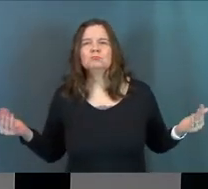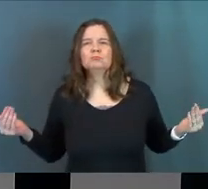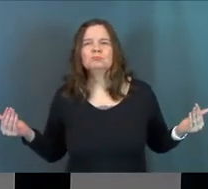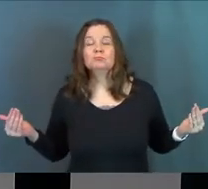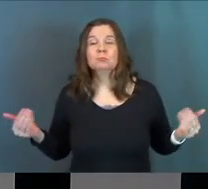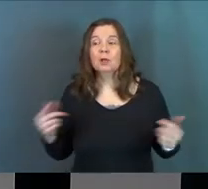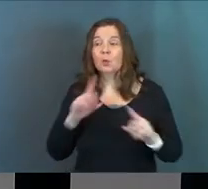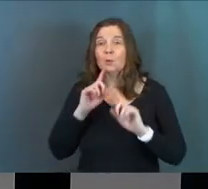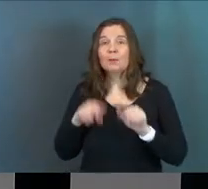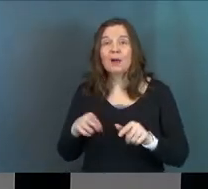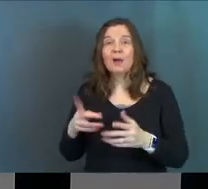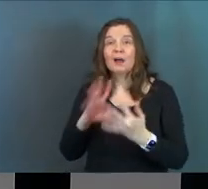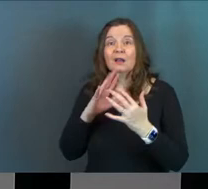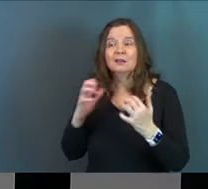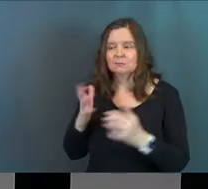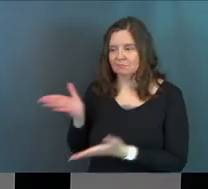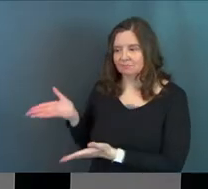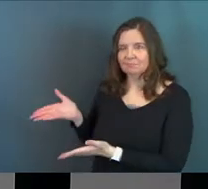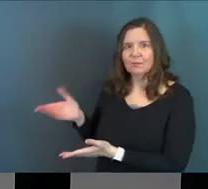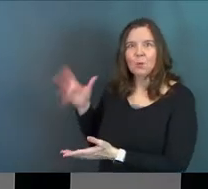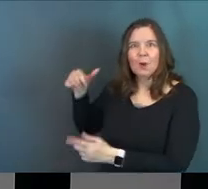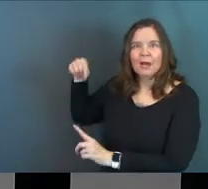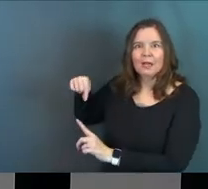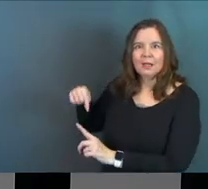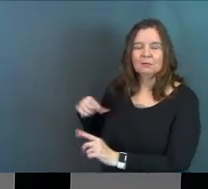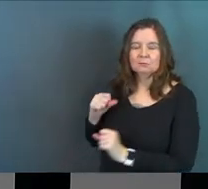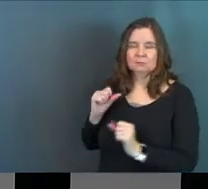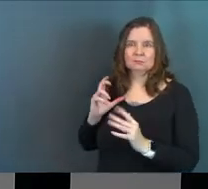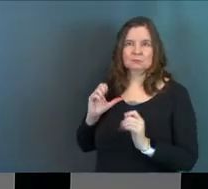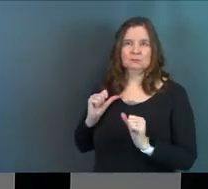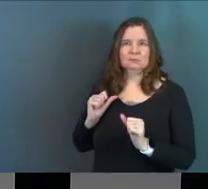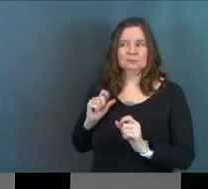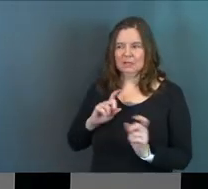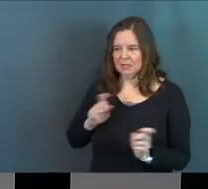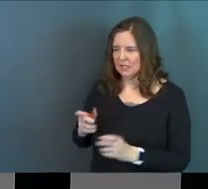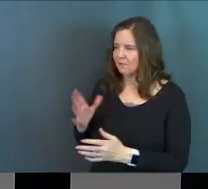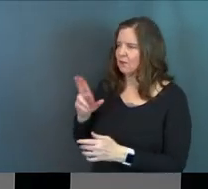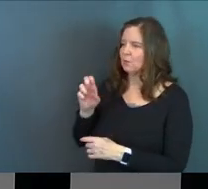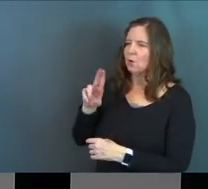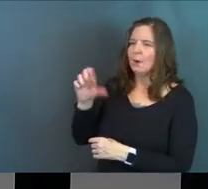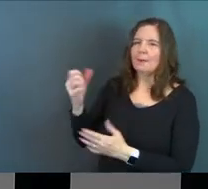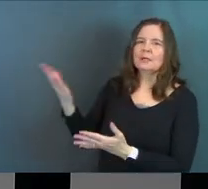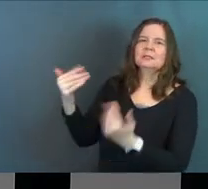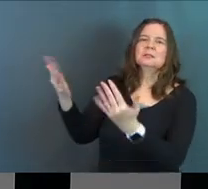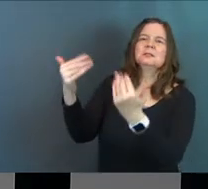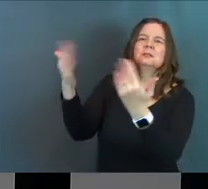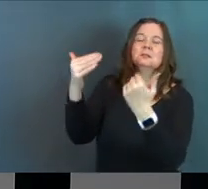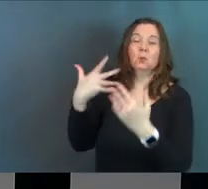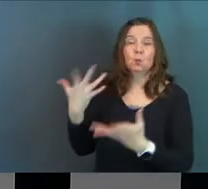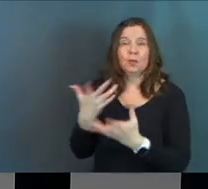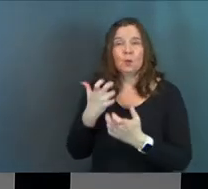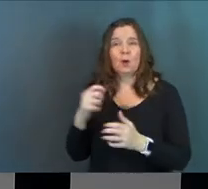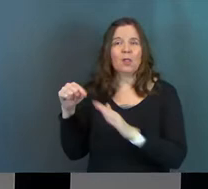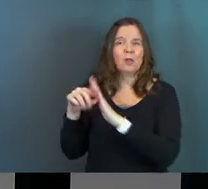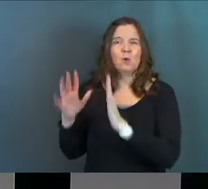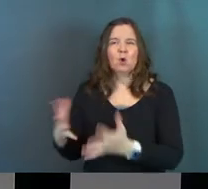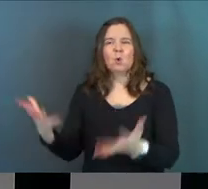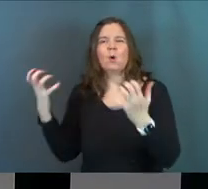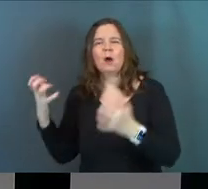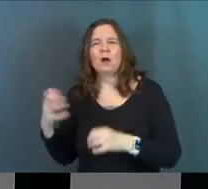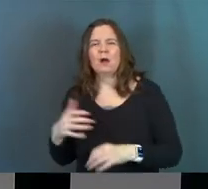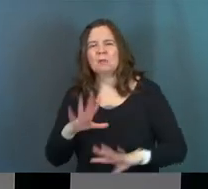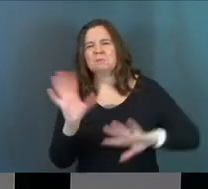Immediate response. Give us Barabbas. Give us Barabbas. We want the murderer